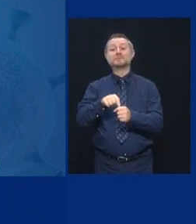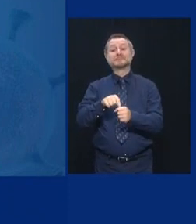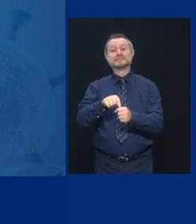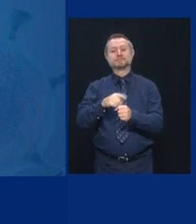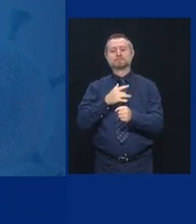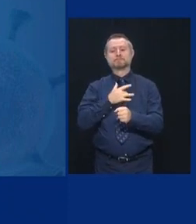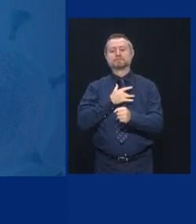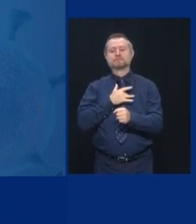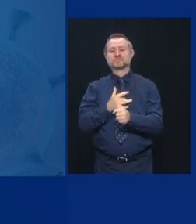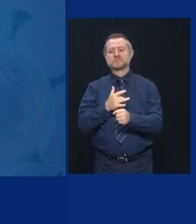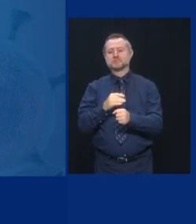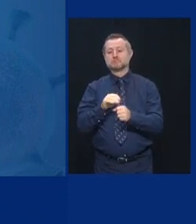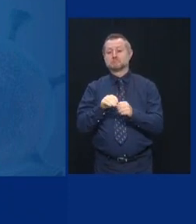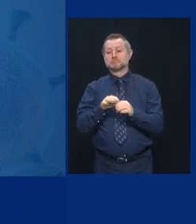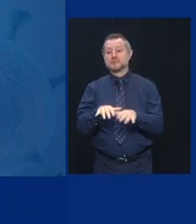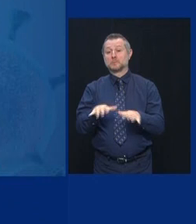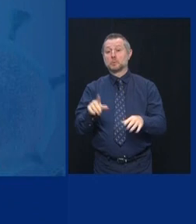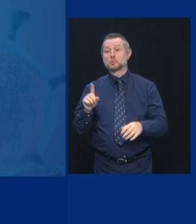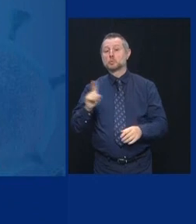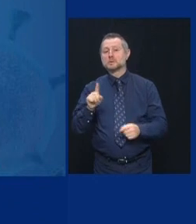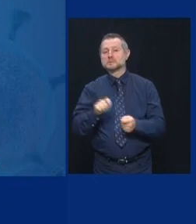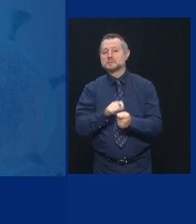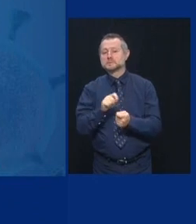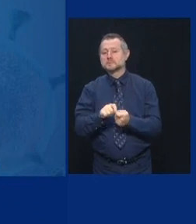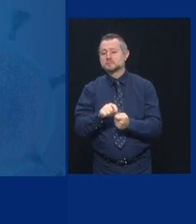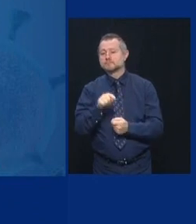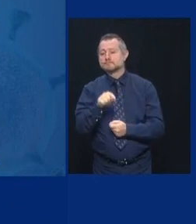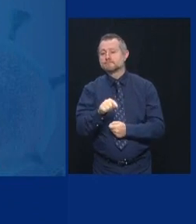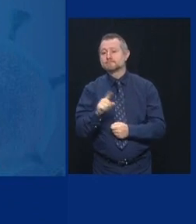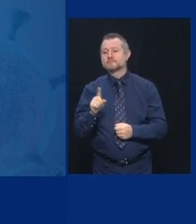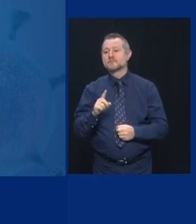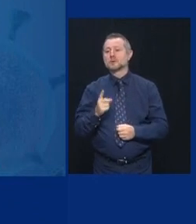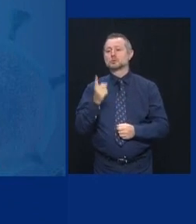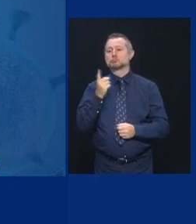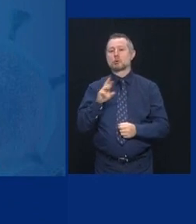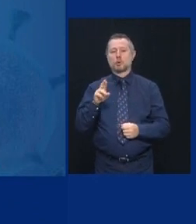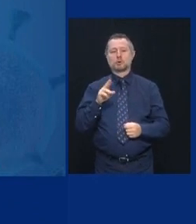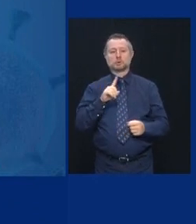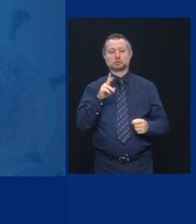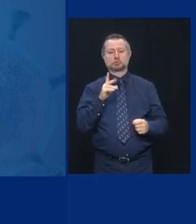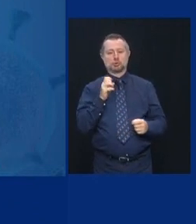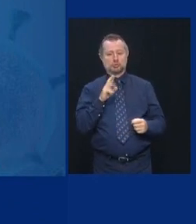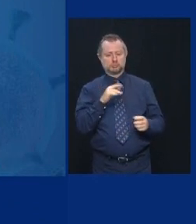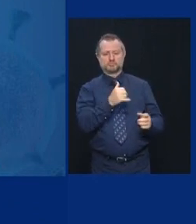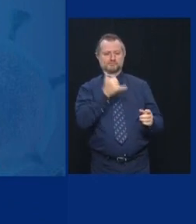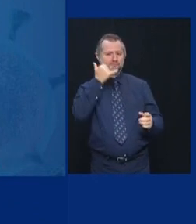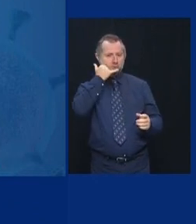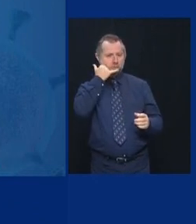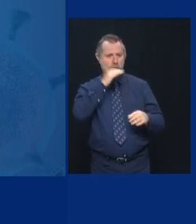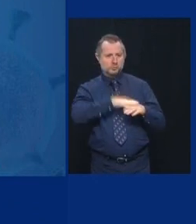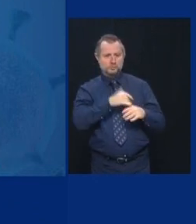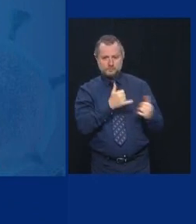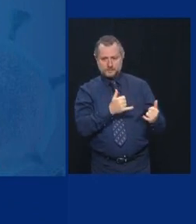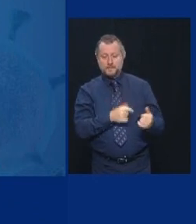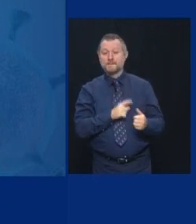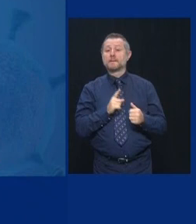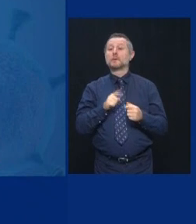transmit? Dr. Zucker was on the phone. We asked him that question. Schools,